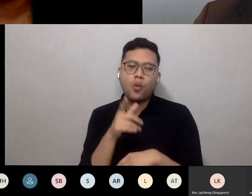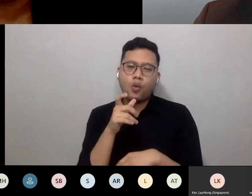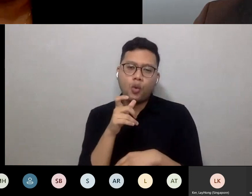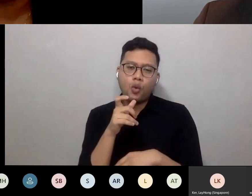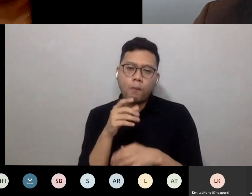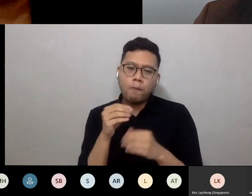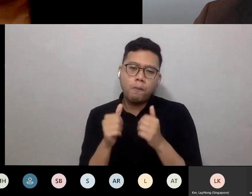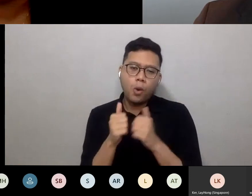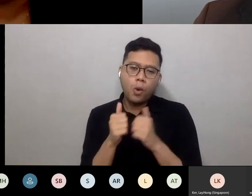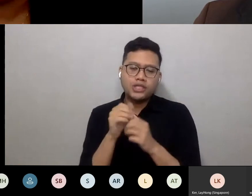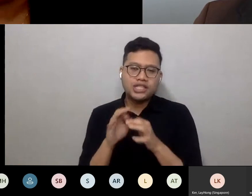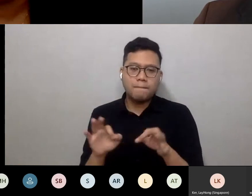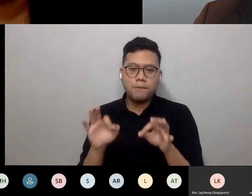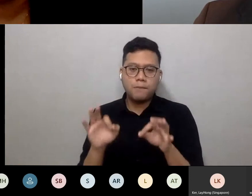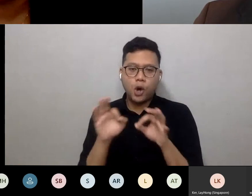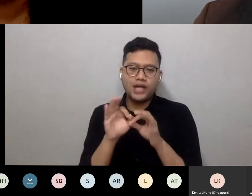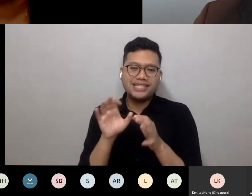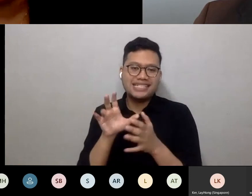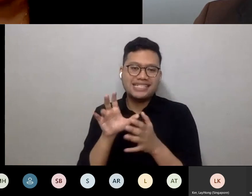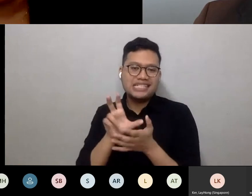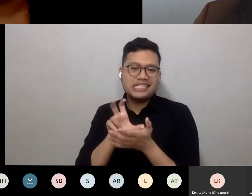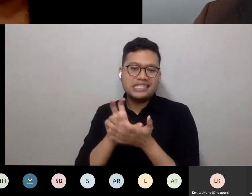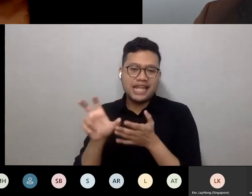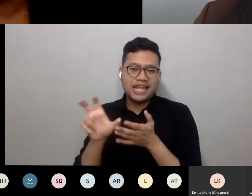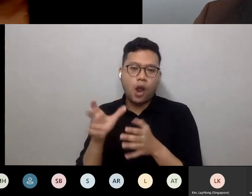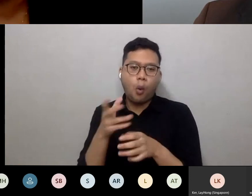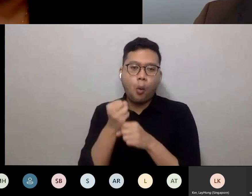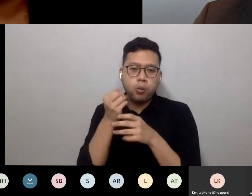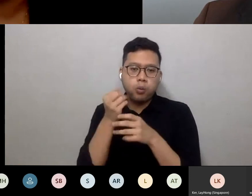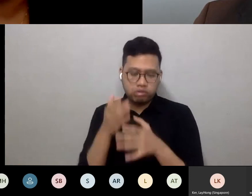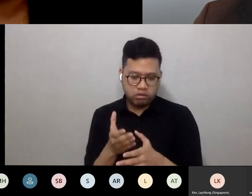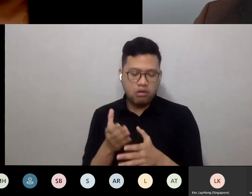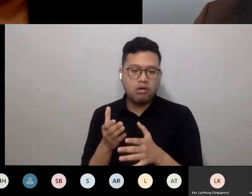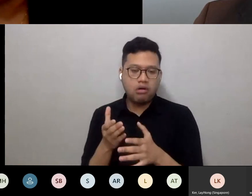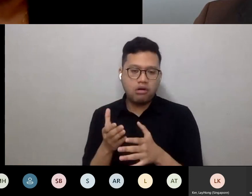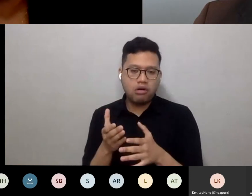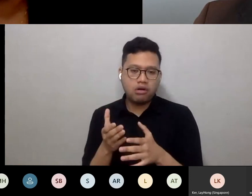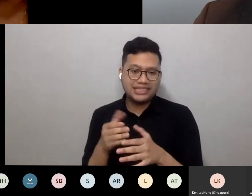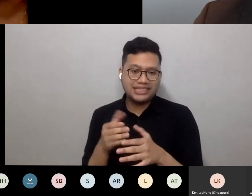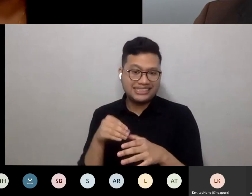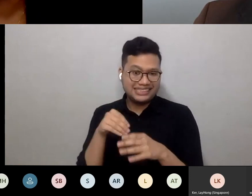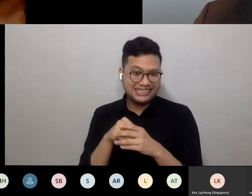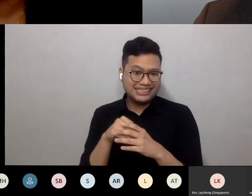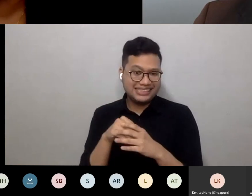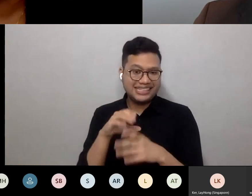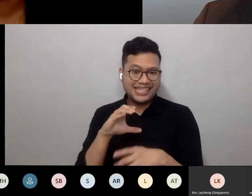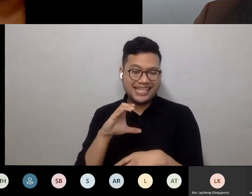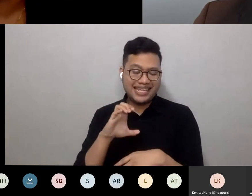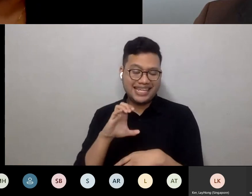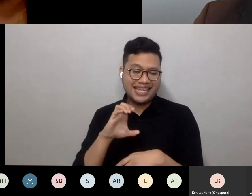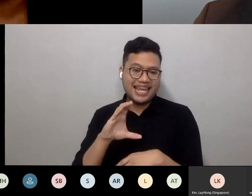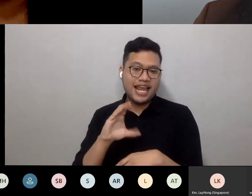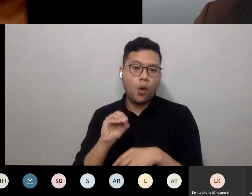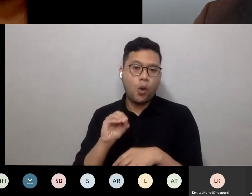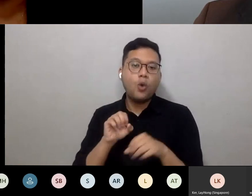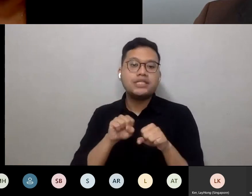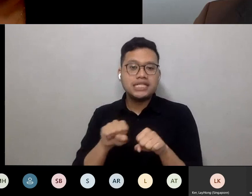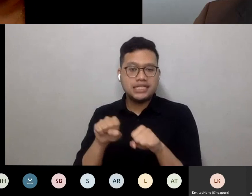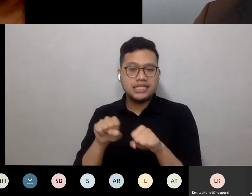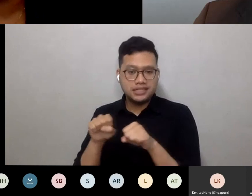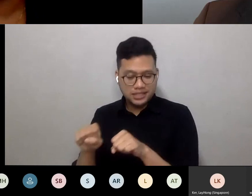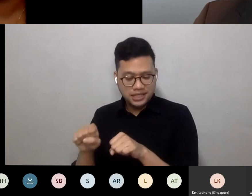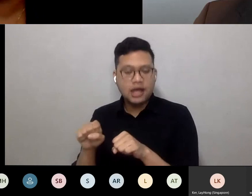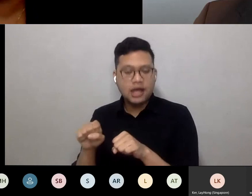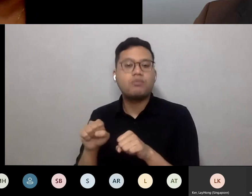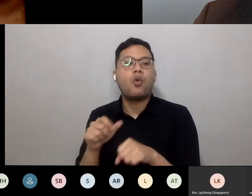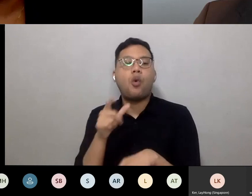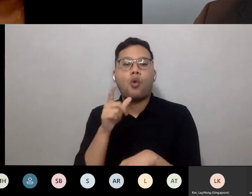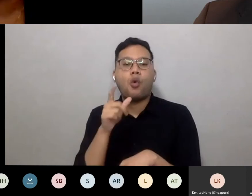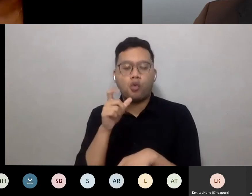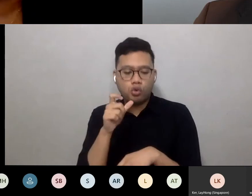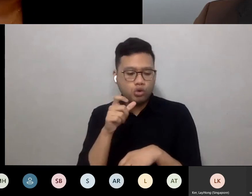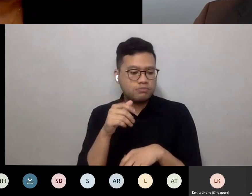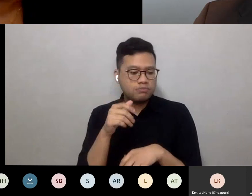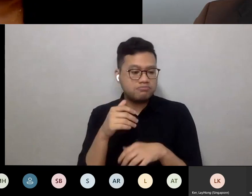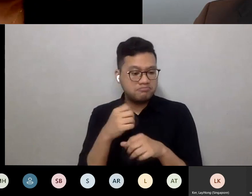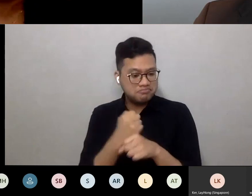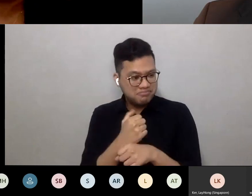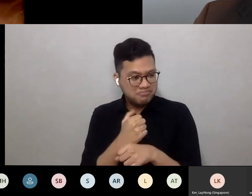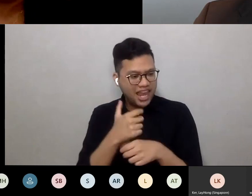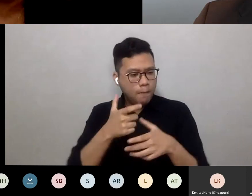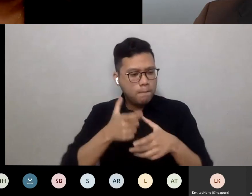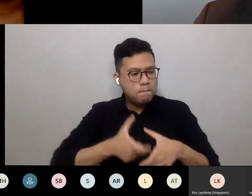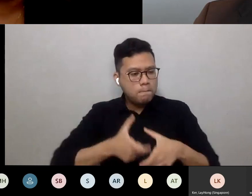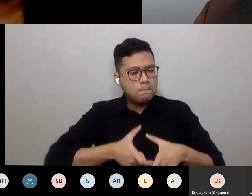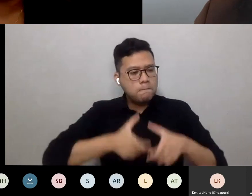important stakeholders in an ecosystem that naturally inclines towards buildings that are functional, healthy, and